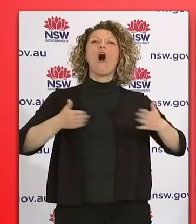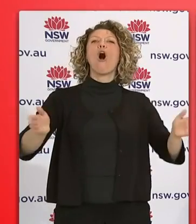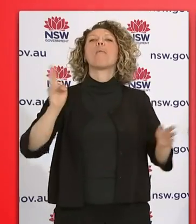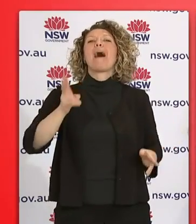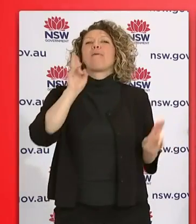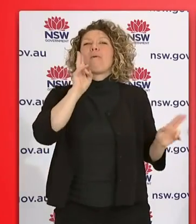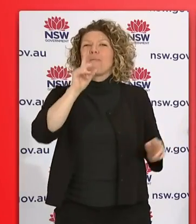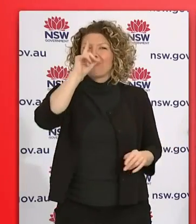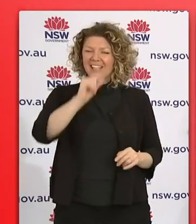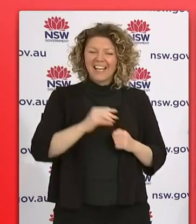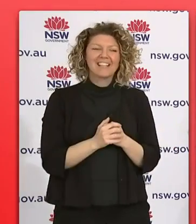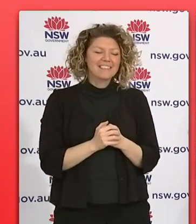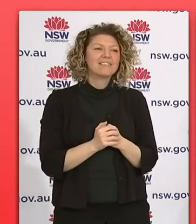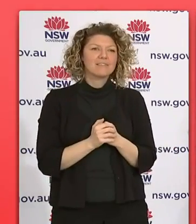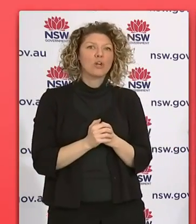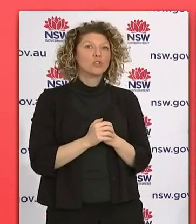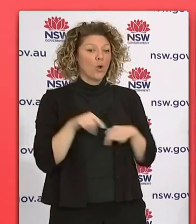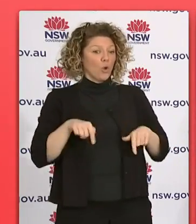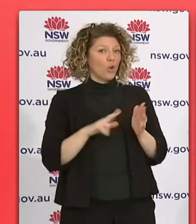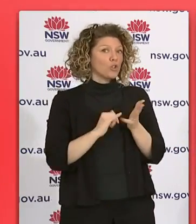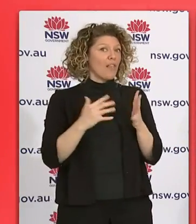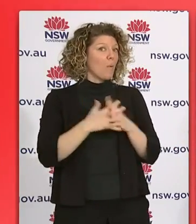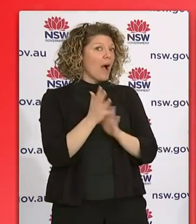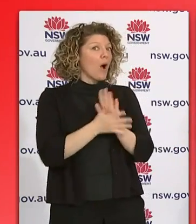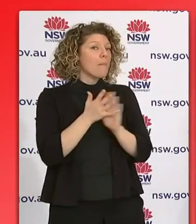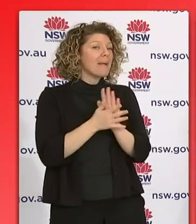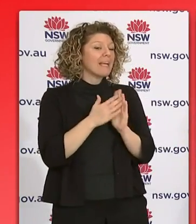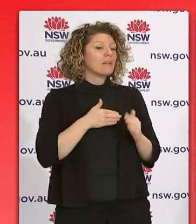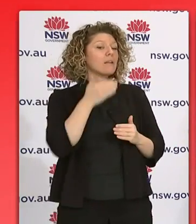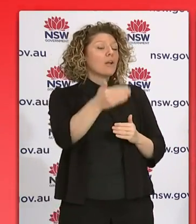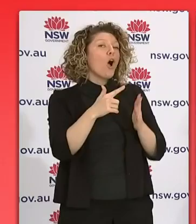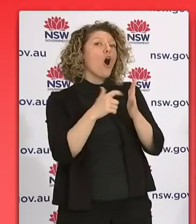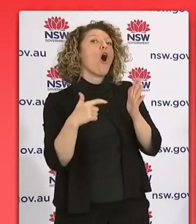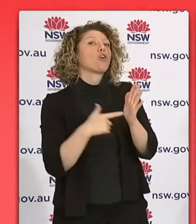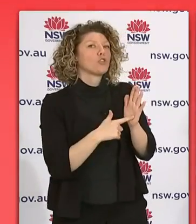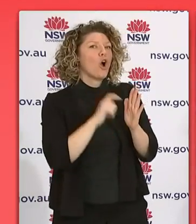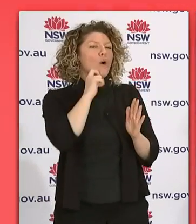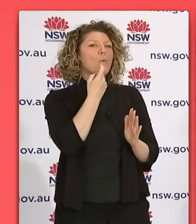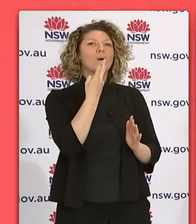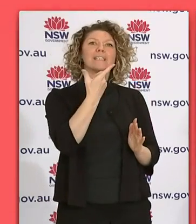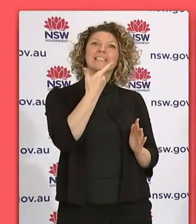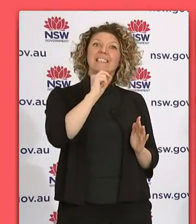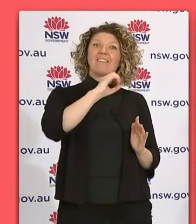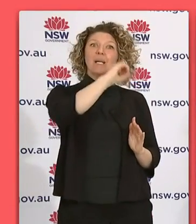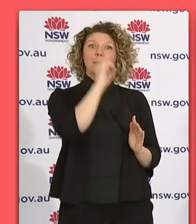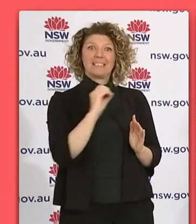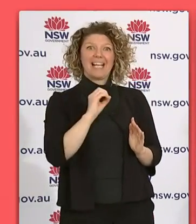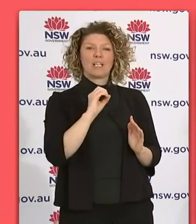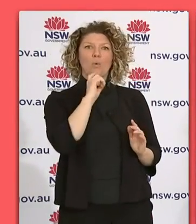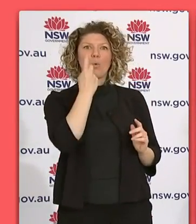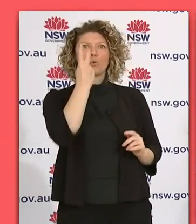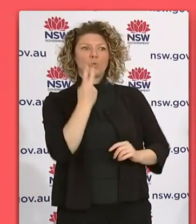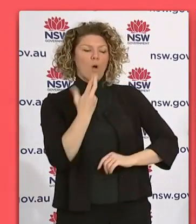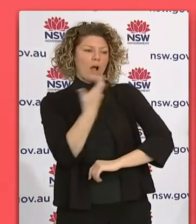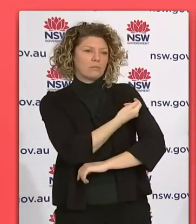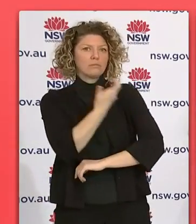Wales will get to 70 per cent double doses by the end of October. And by mid-November, we hope to get to 80 per cent double doses. And